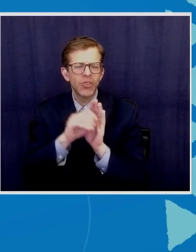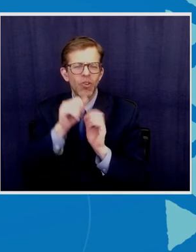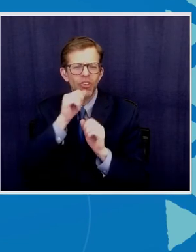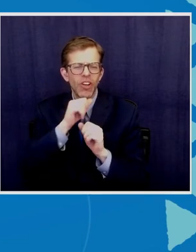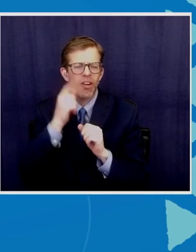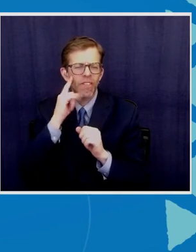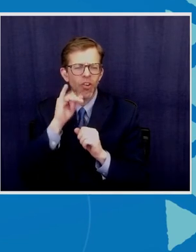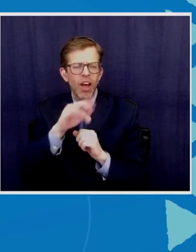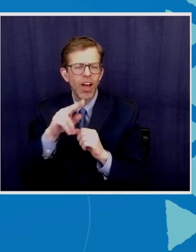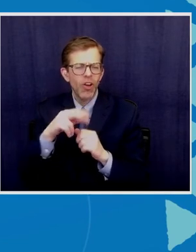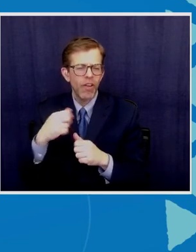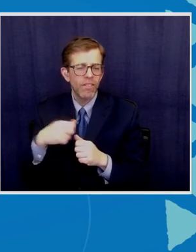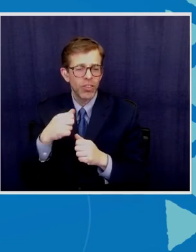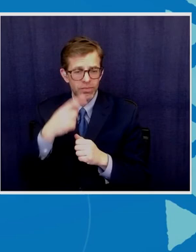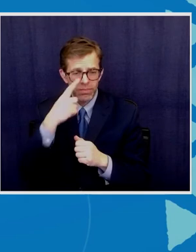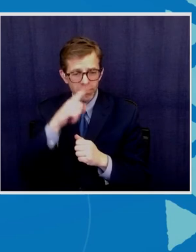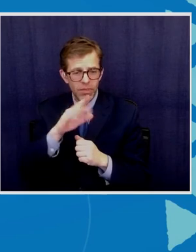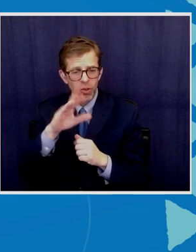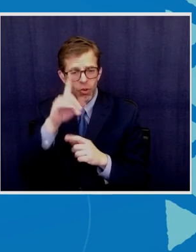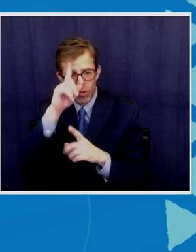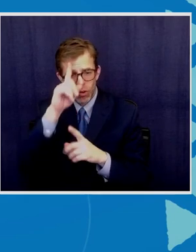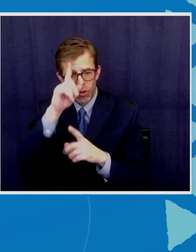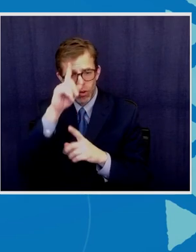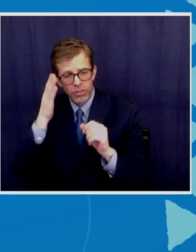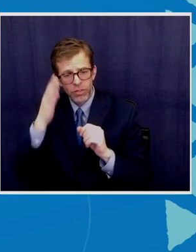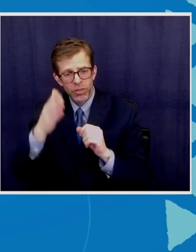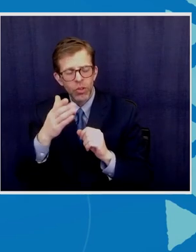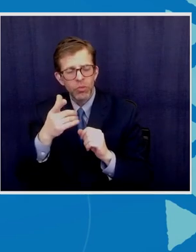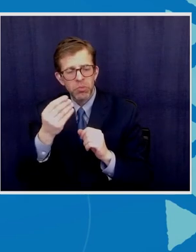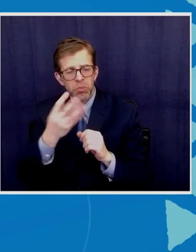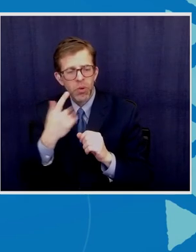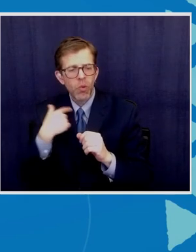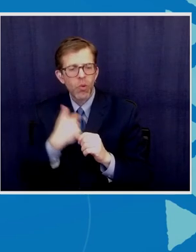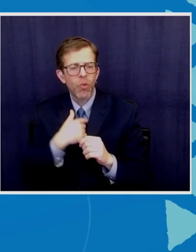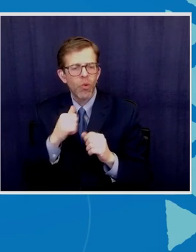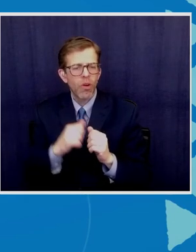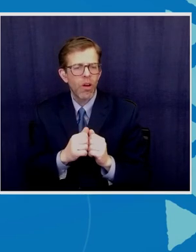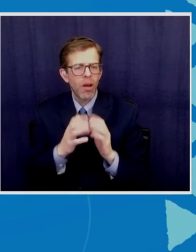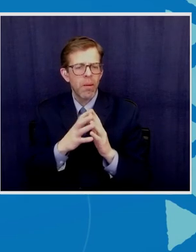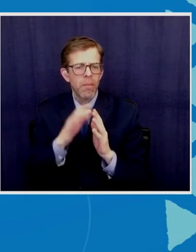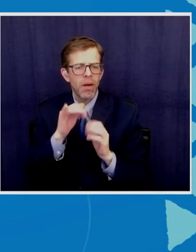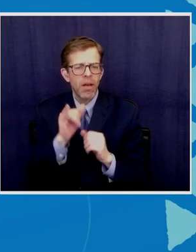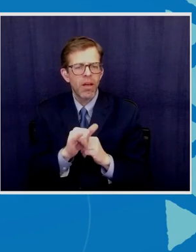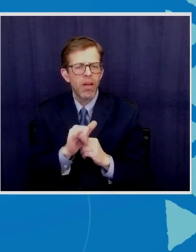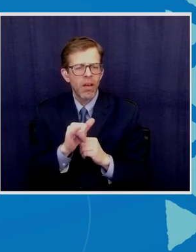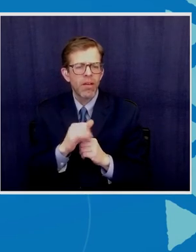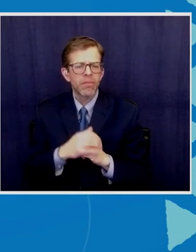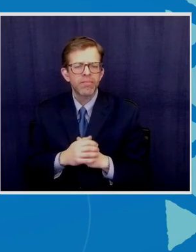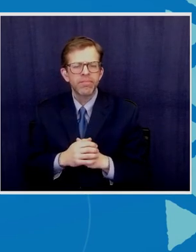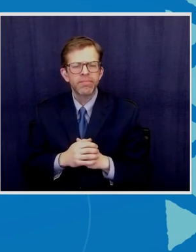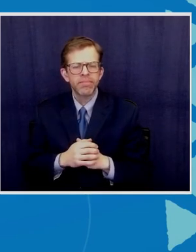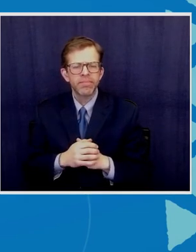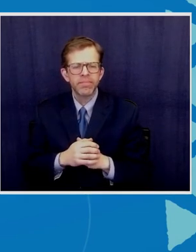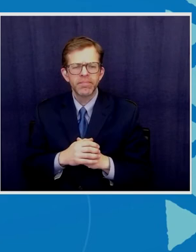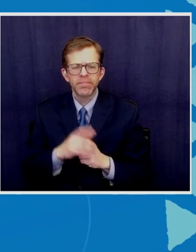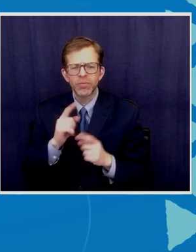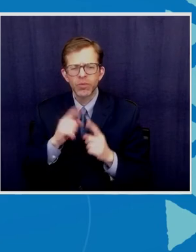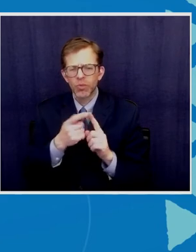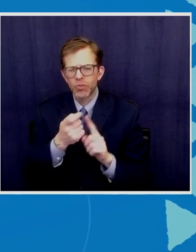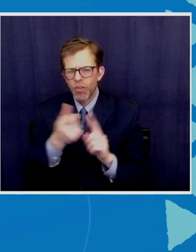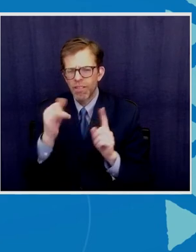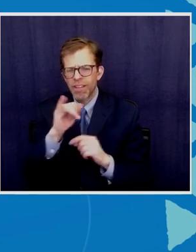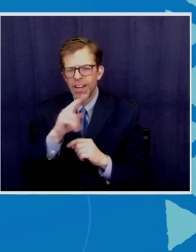can you tell us your visions how we can implement this tolerance zero of IUU fishing thank you sir